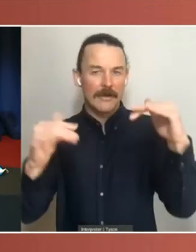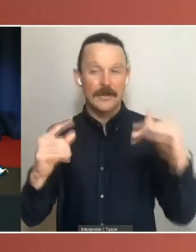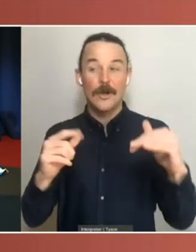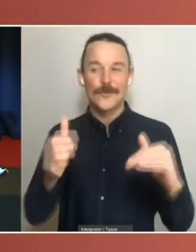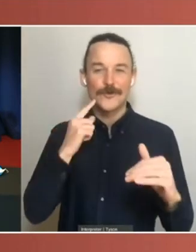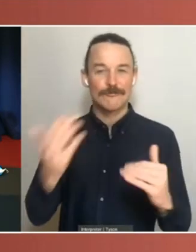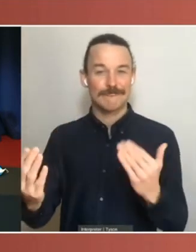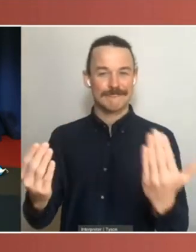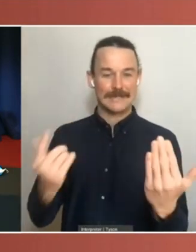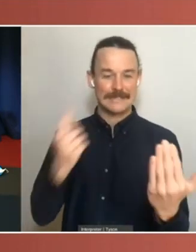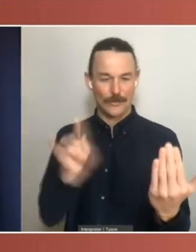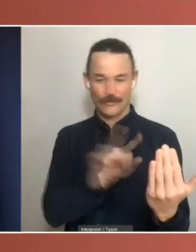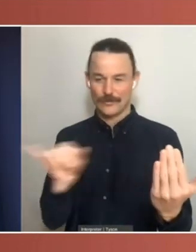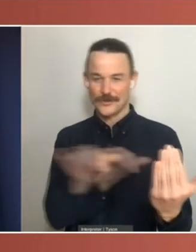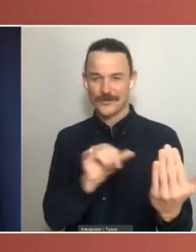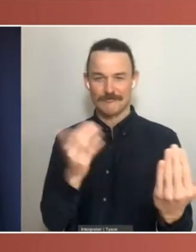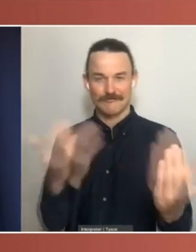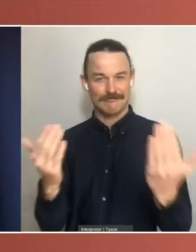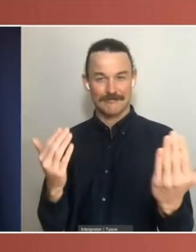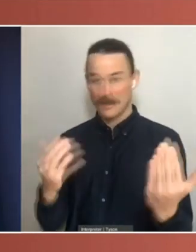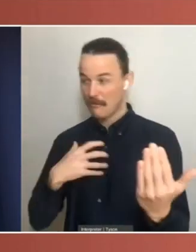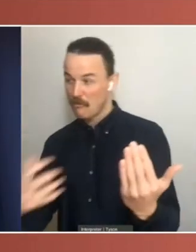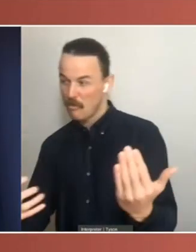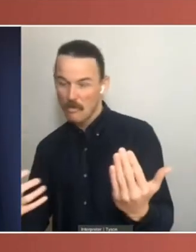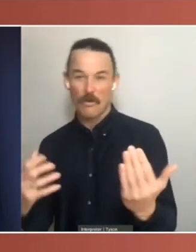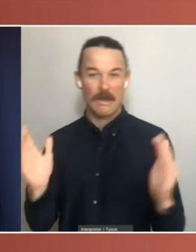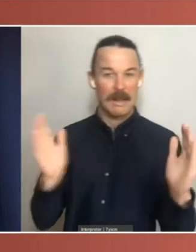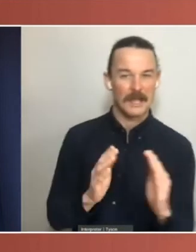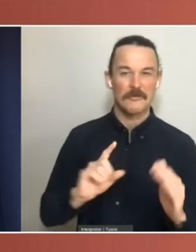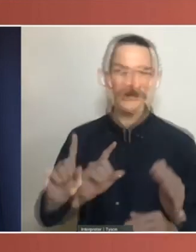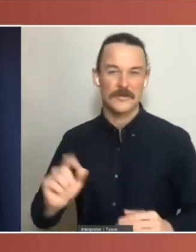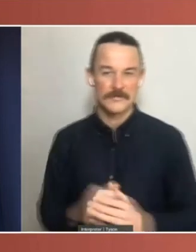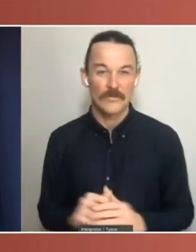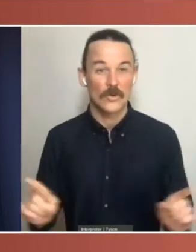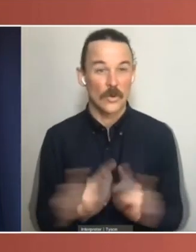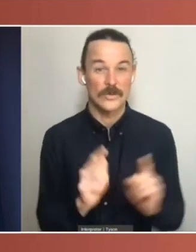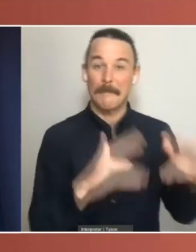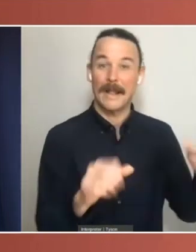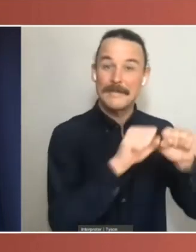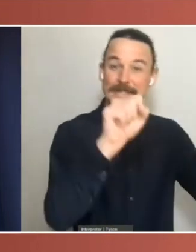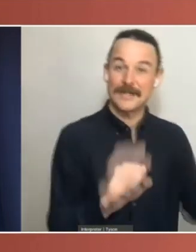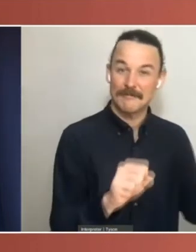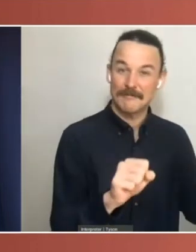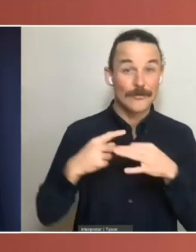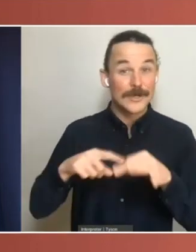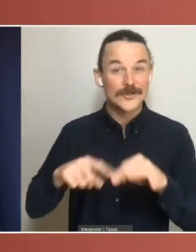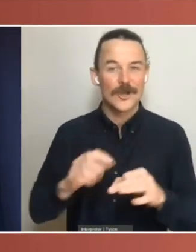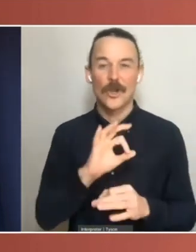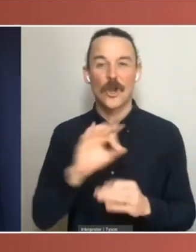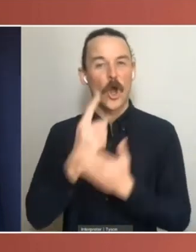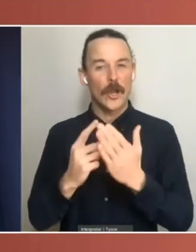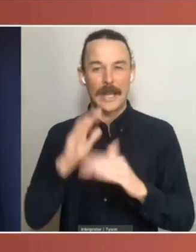our parliamentary system is weaker than we would like overall, and it won't just be about the Senate. Some of the things we tested about